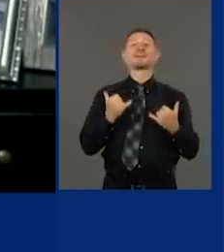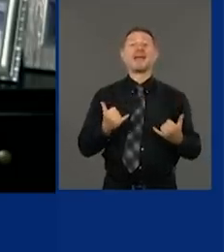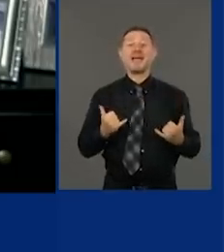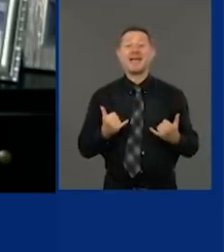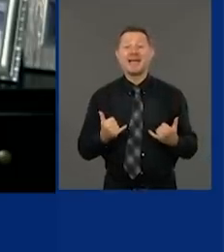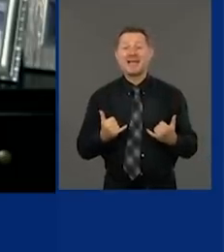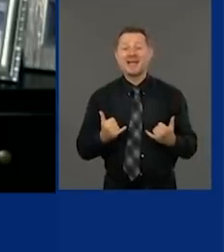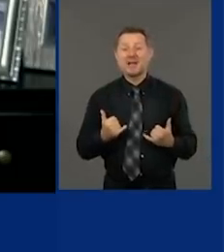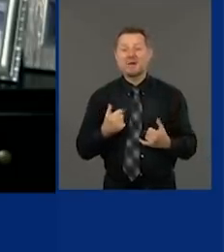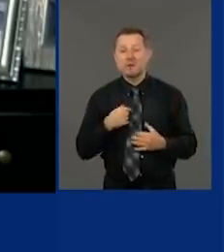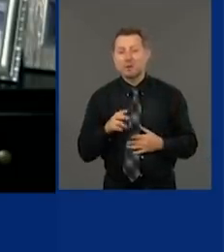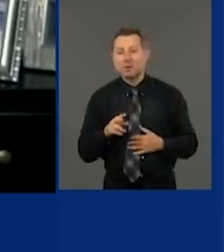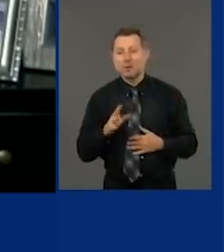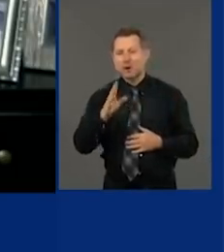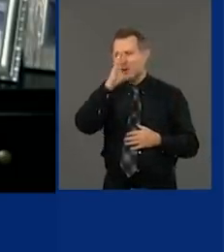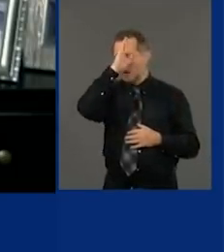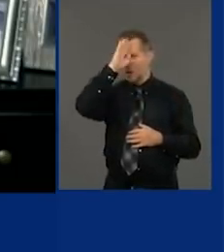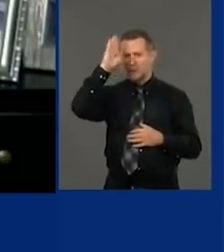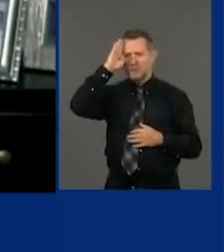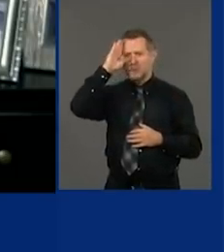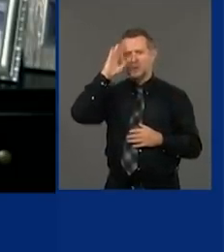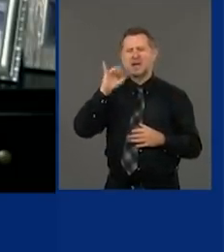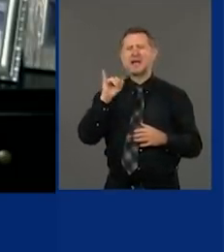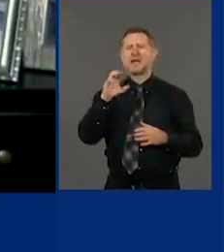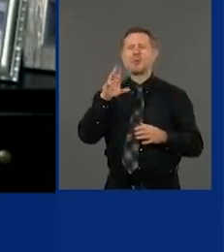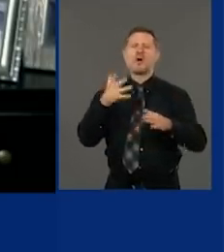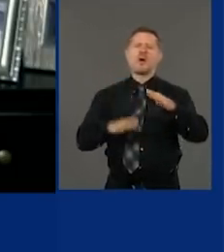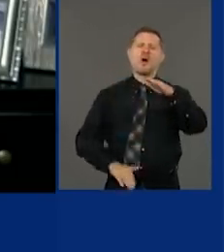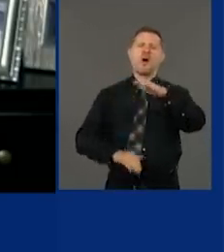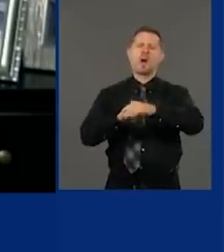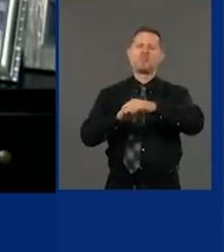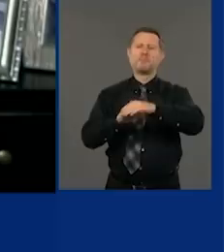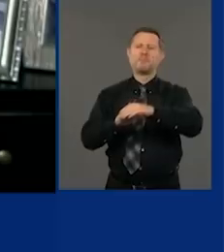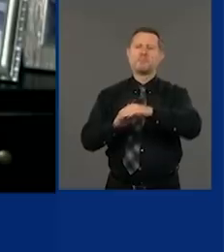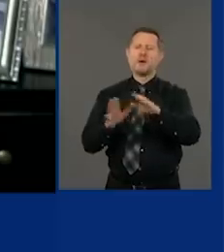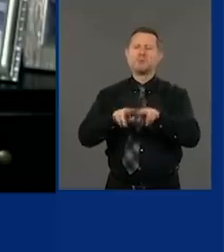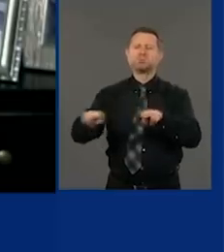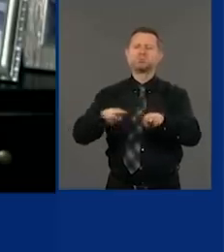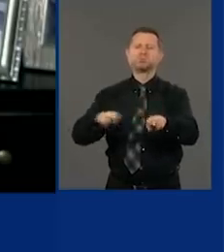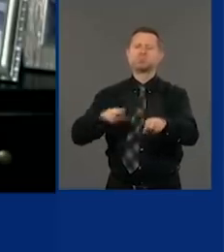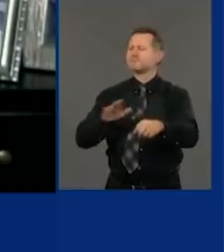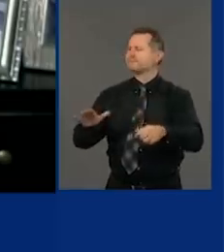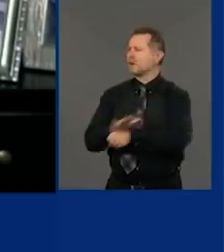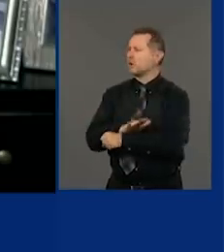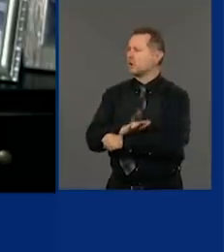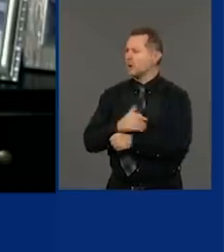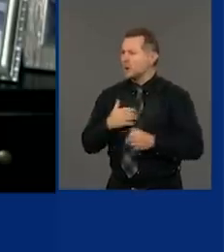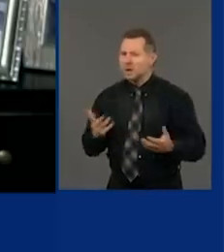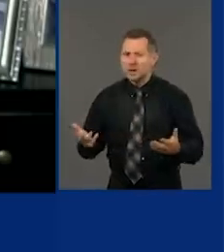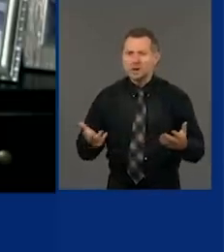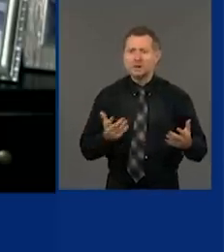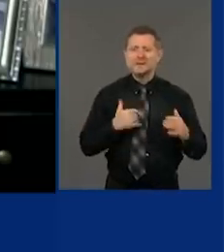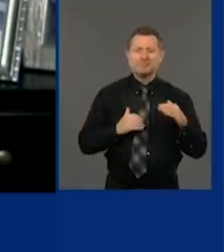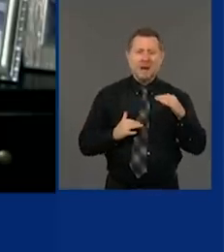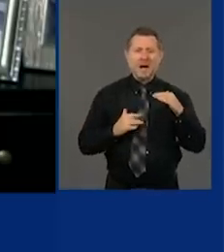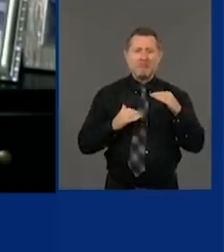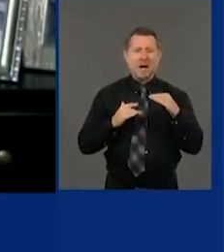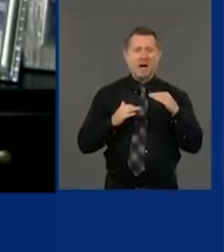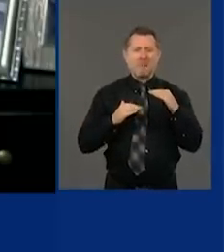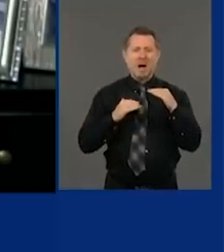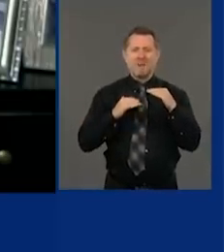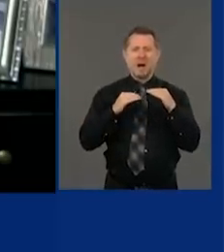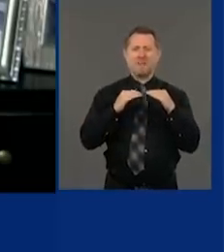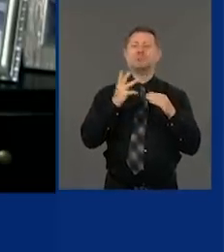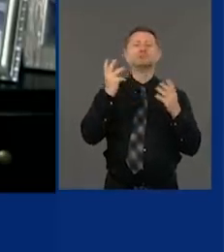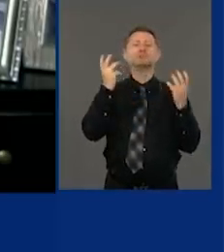ICU bed capacity is maxed out in some hospitals by the day. We're getting closer to maxing out in others.